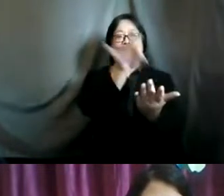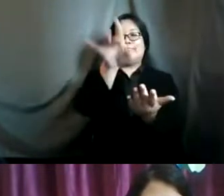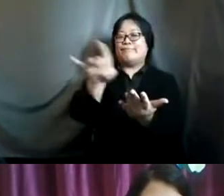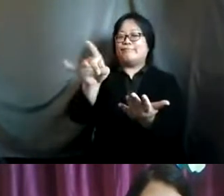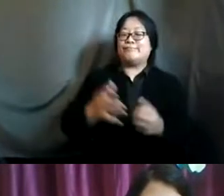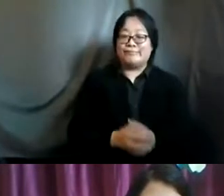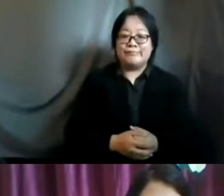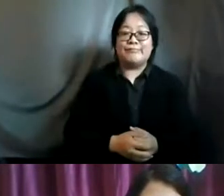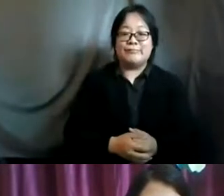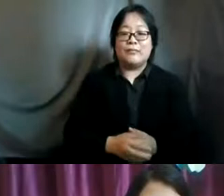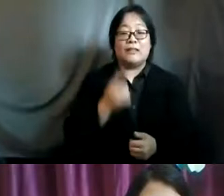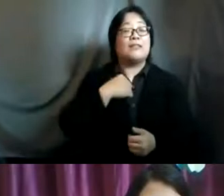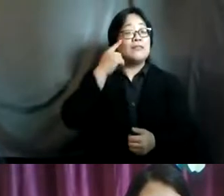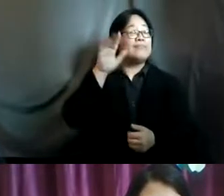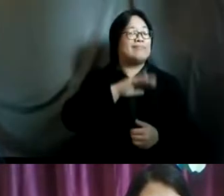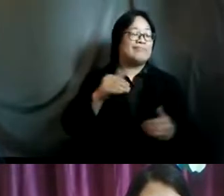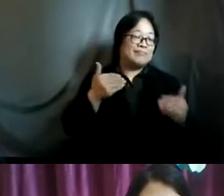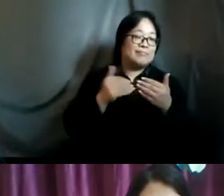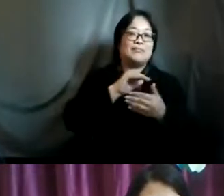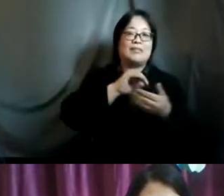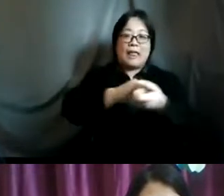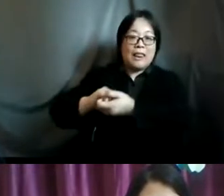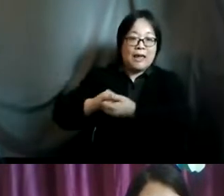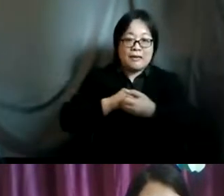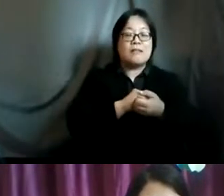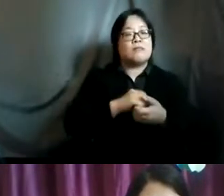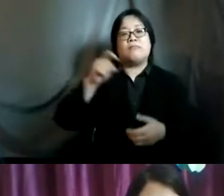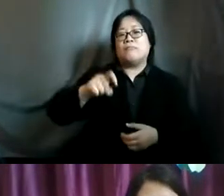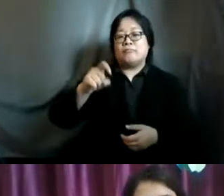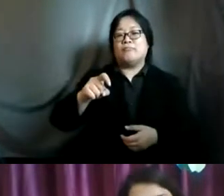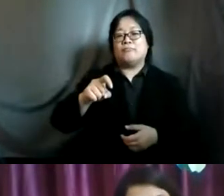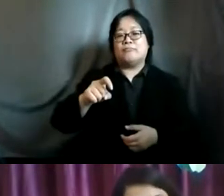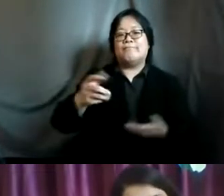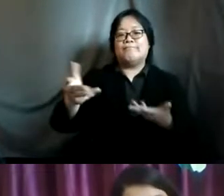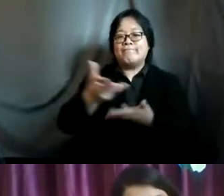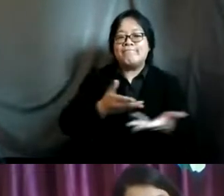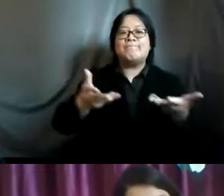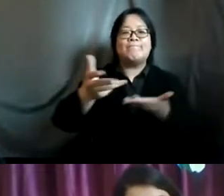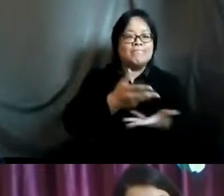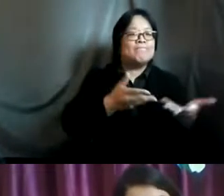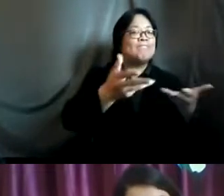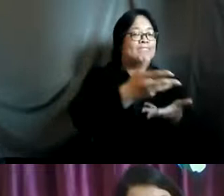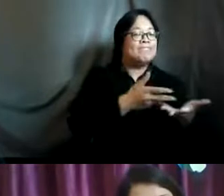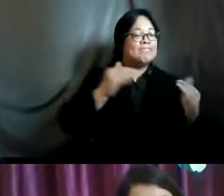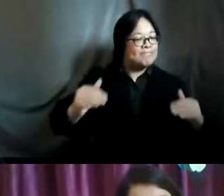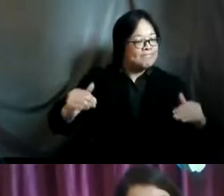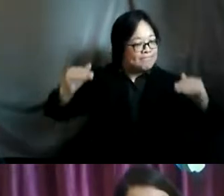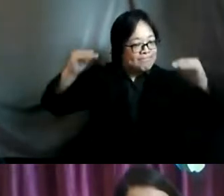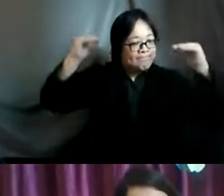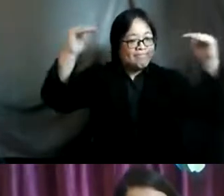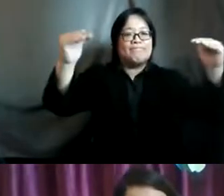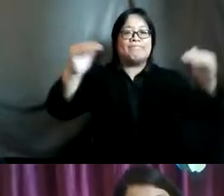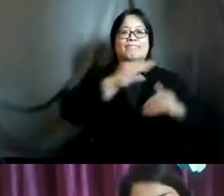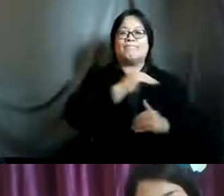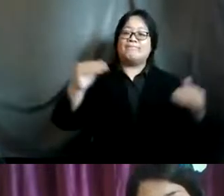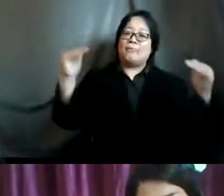think that almost always that alliance building needs to be geared towards holding up the highest standards and the highest